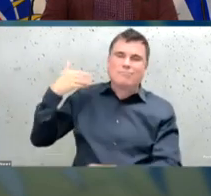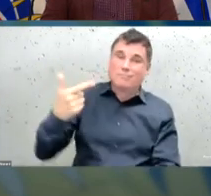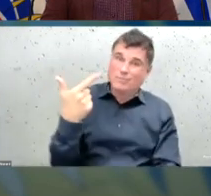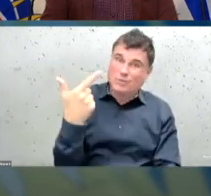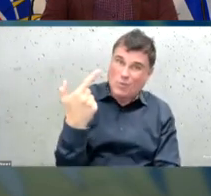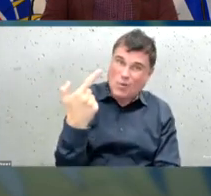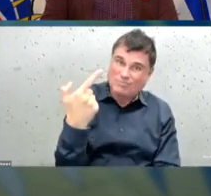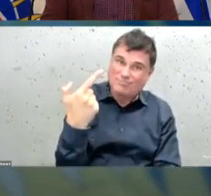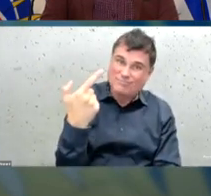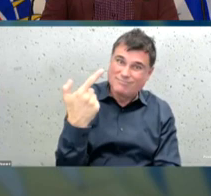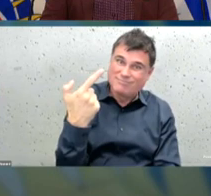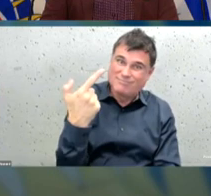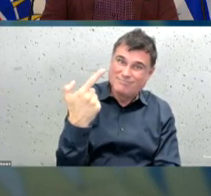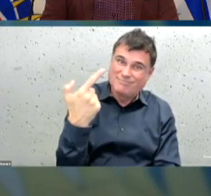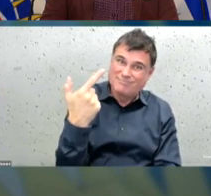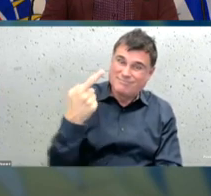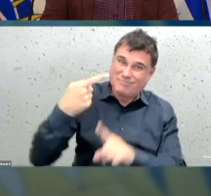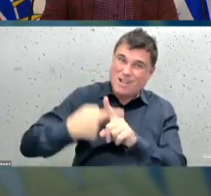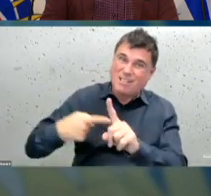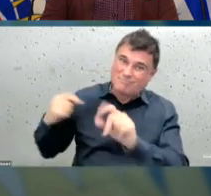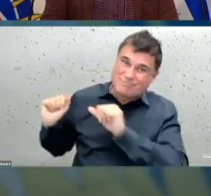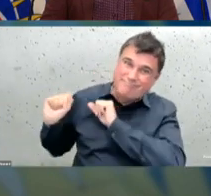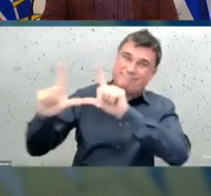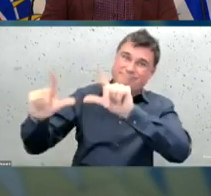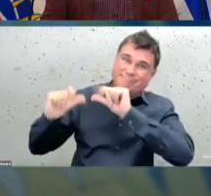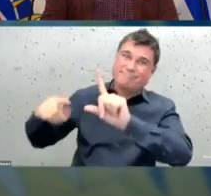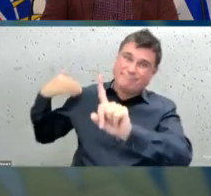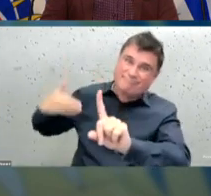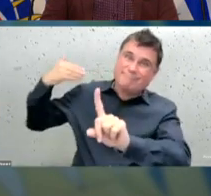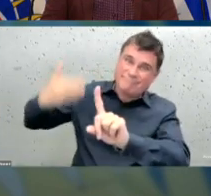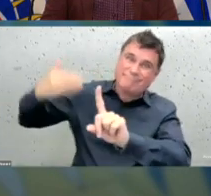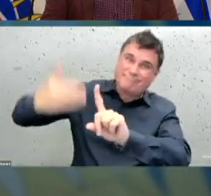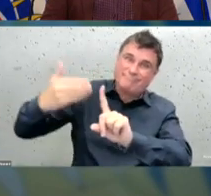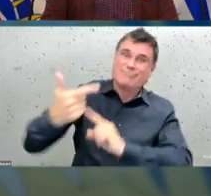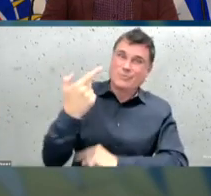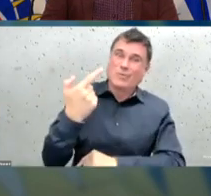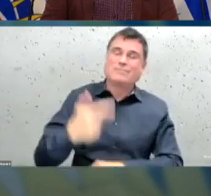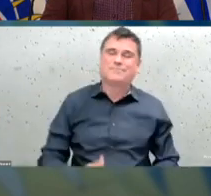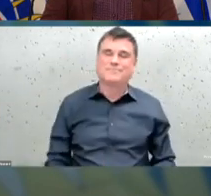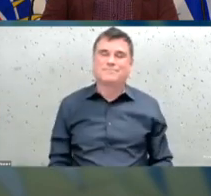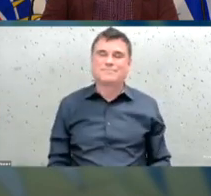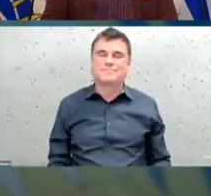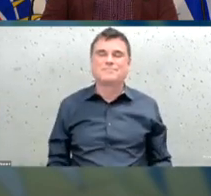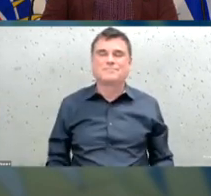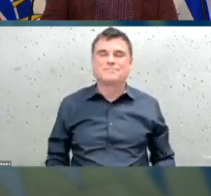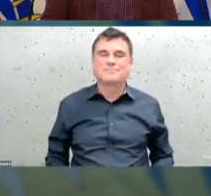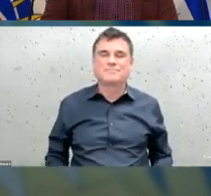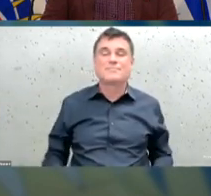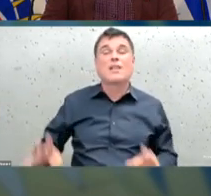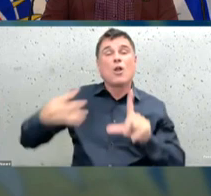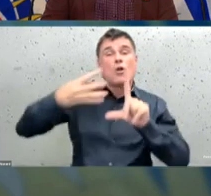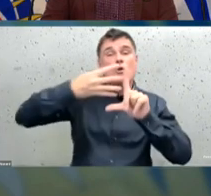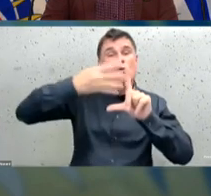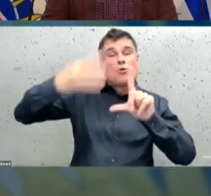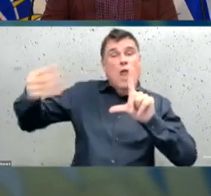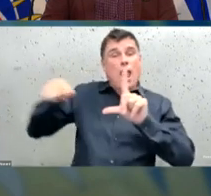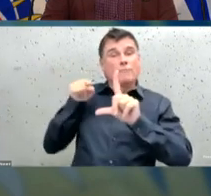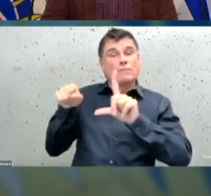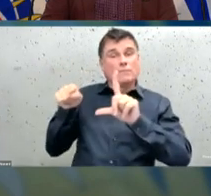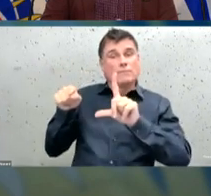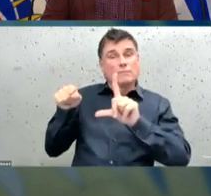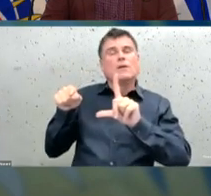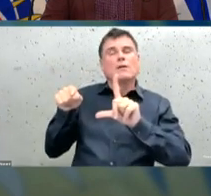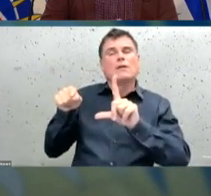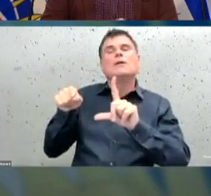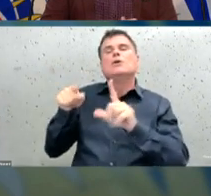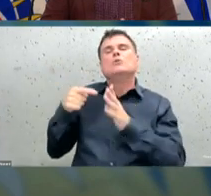So ending on Saturday. And it shows where we are seeing the most cases. So it's the case rate by local health area of